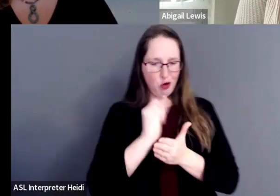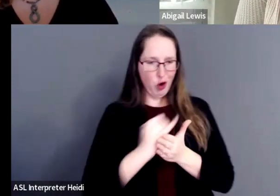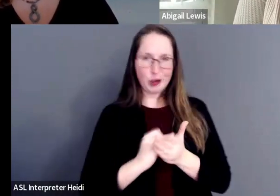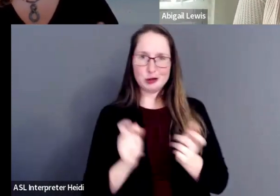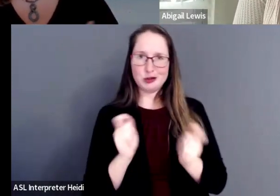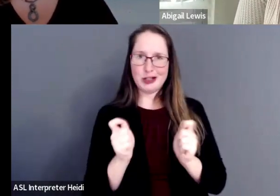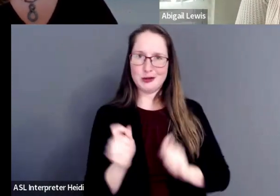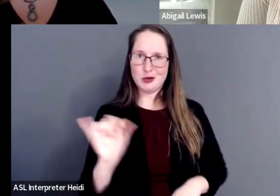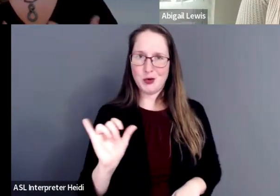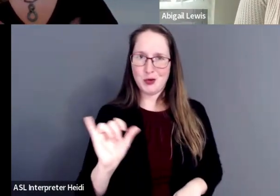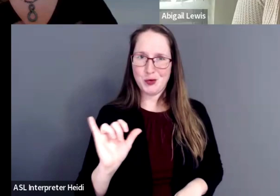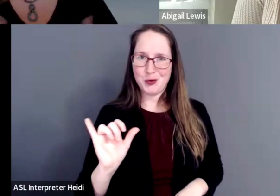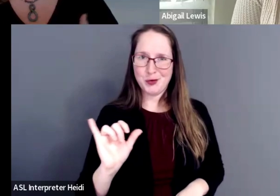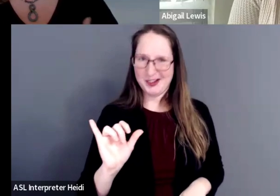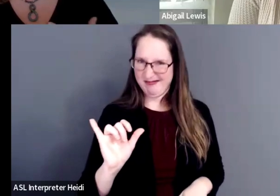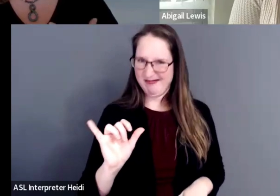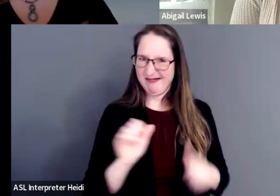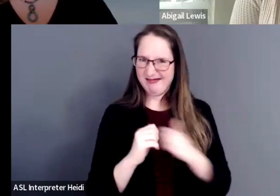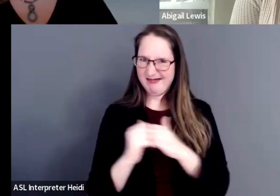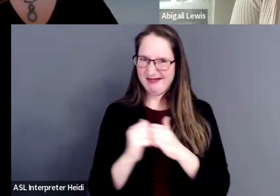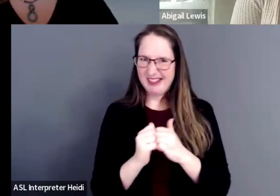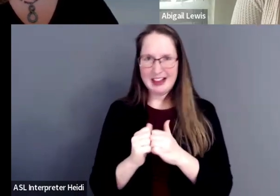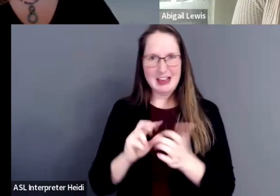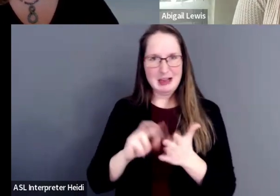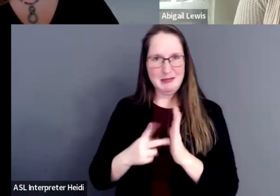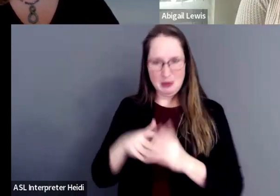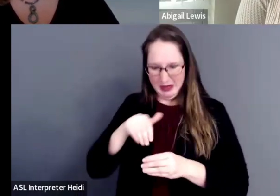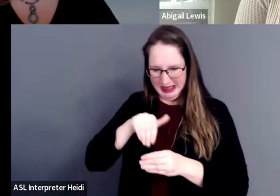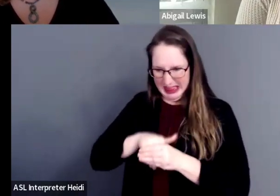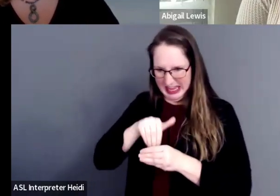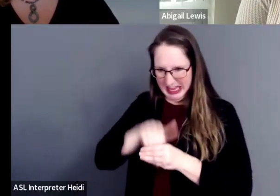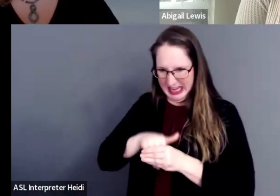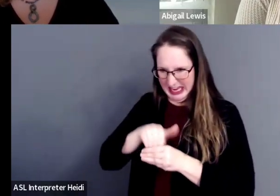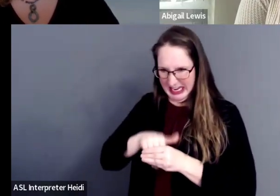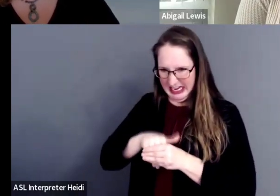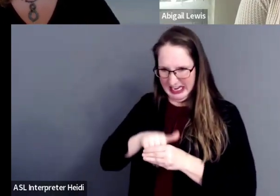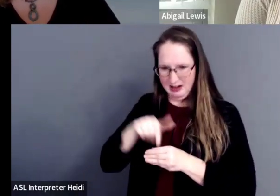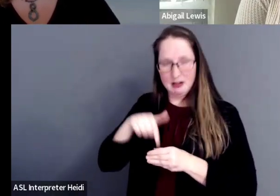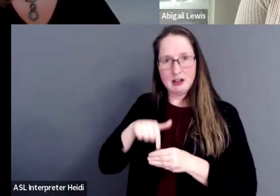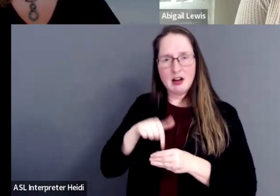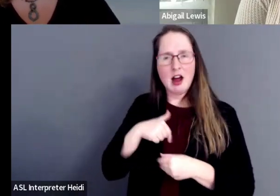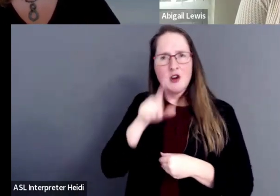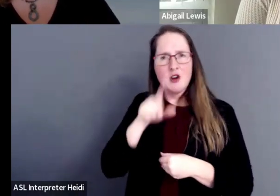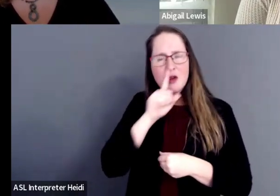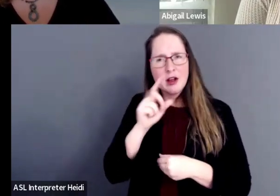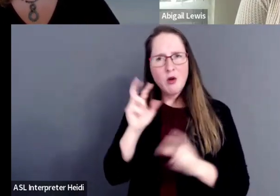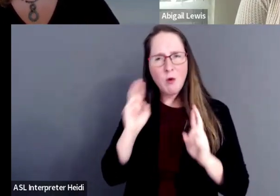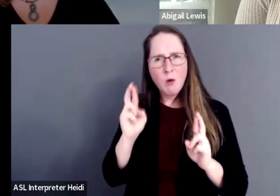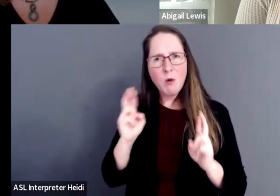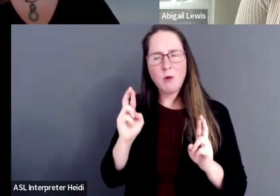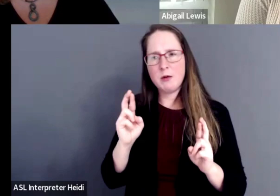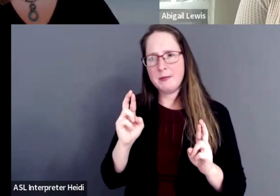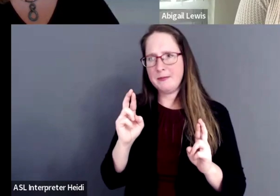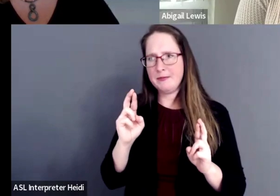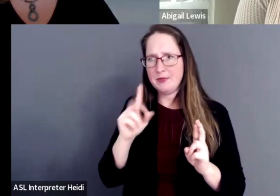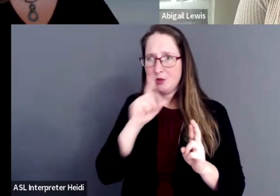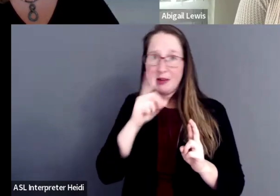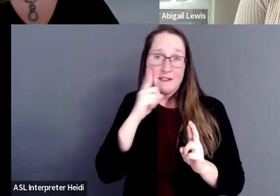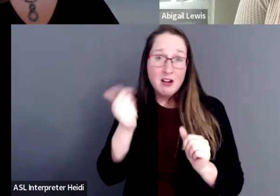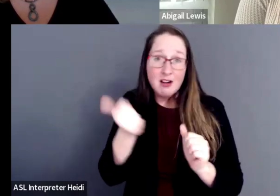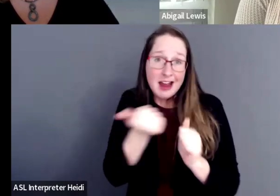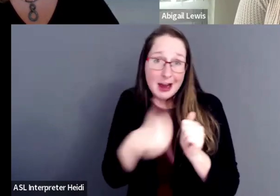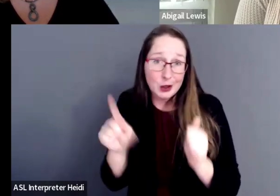because it's really coming from within and I really hope that for anybody